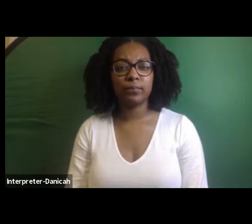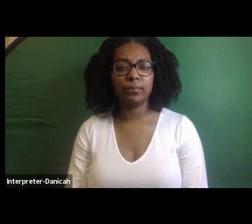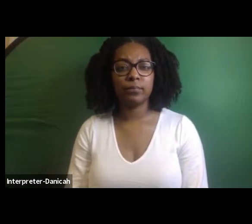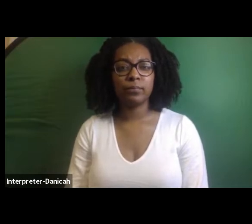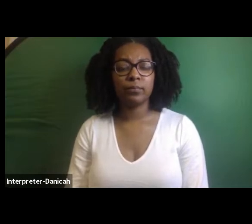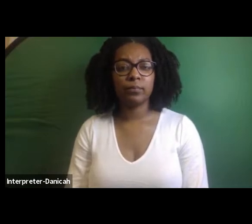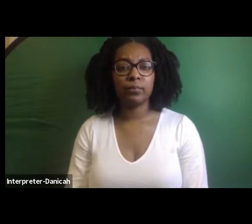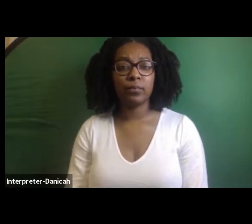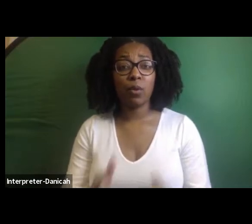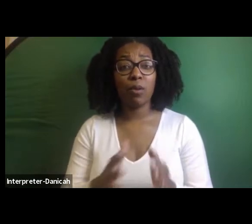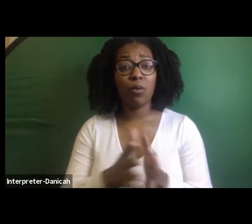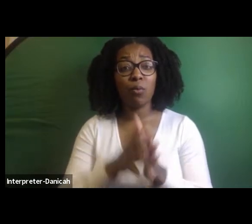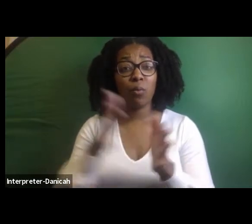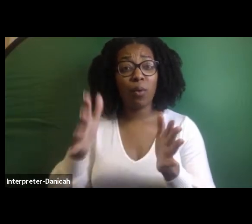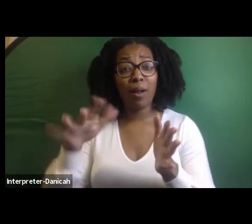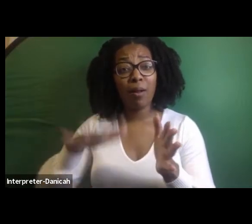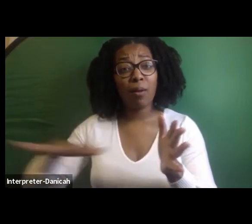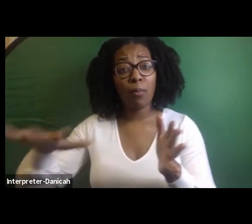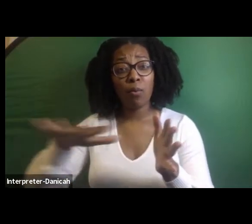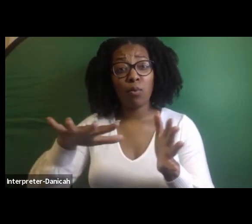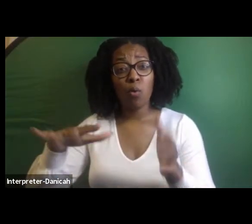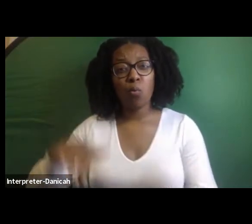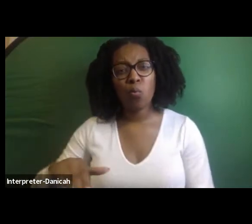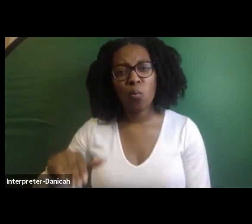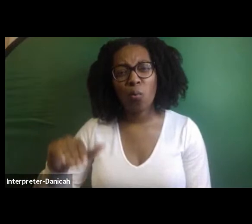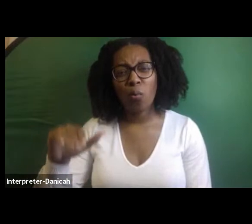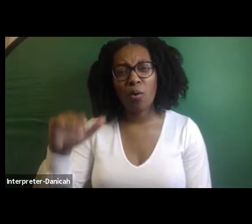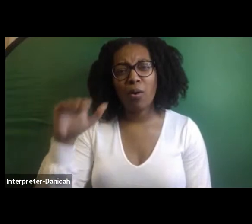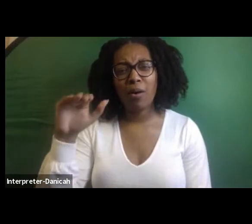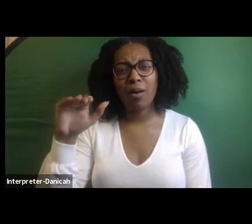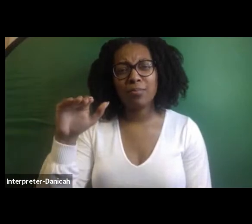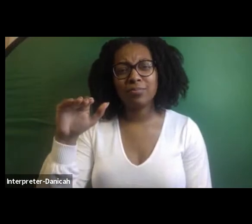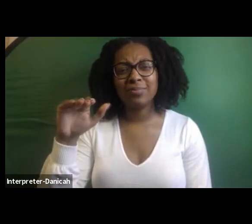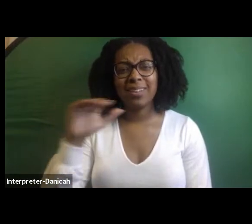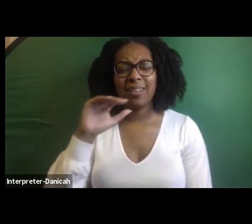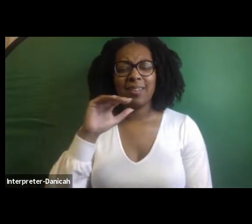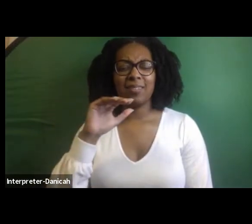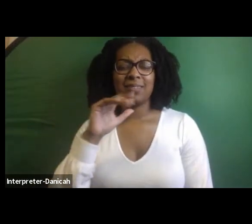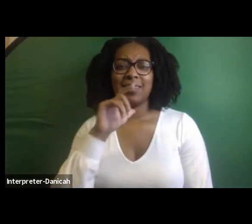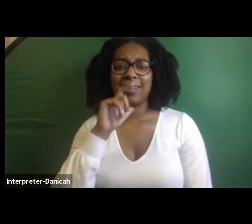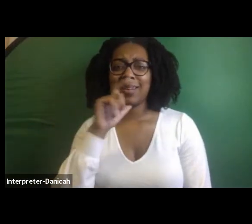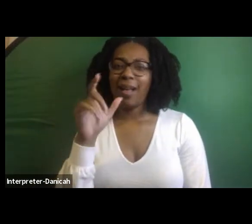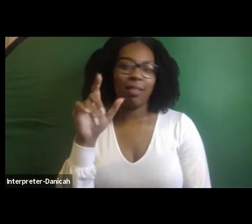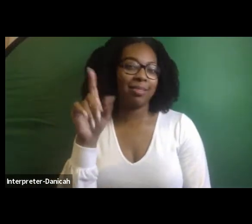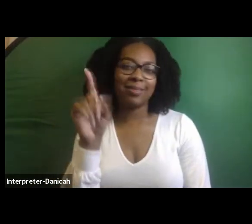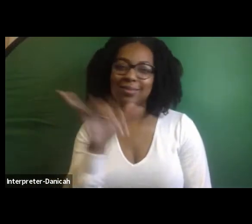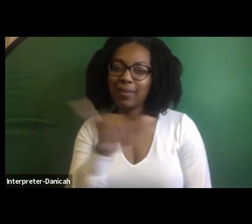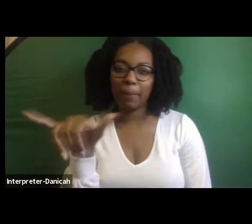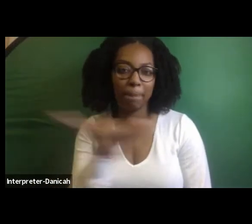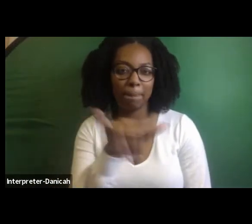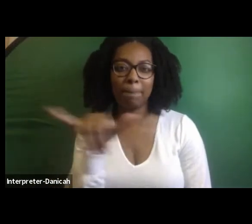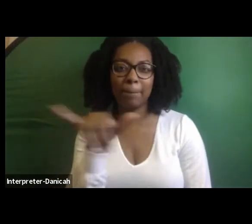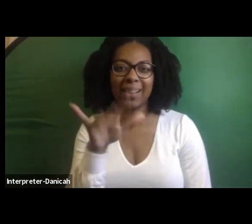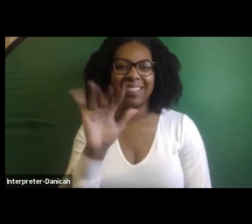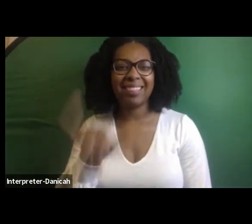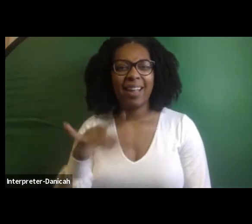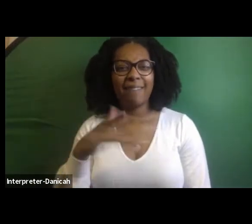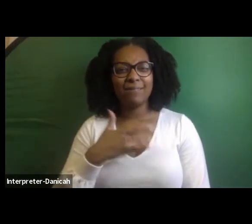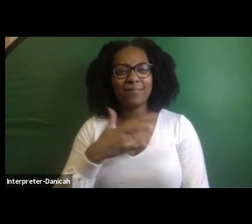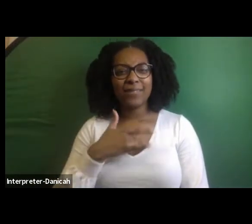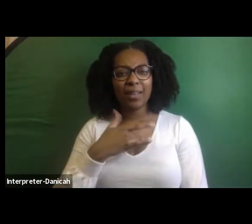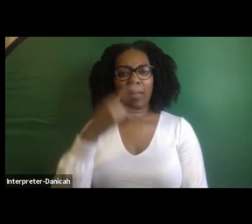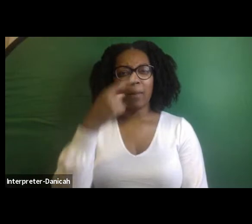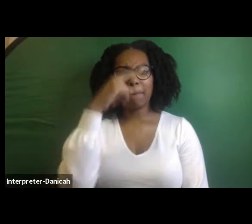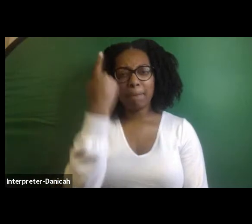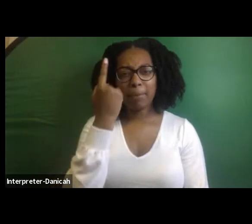that again. Longing for what that feels like. And in the